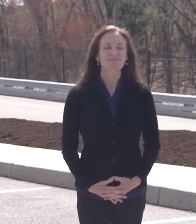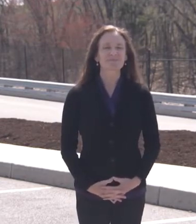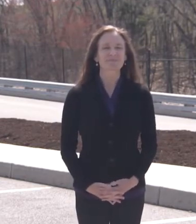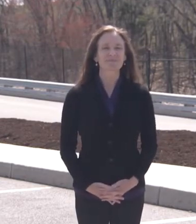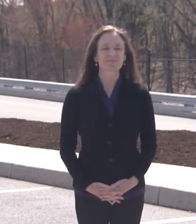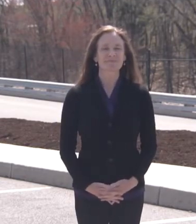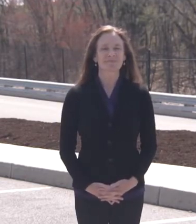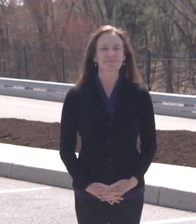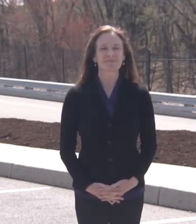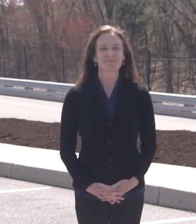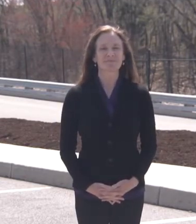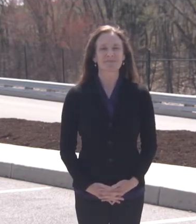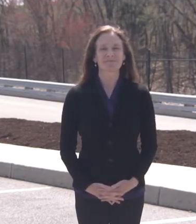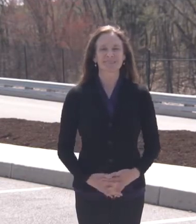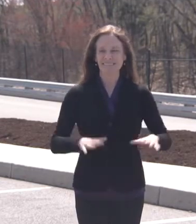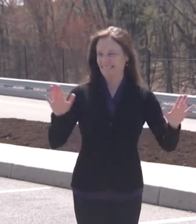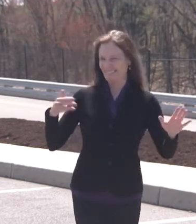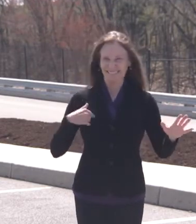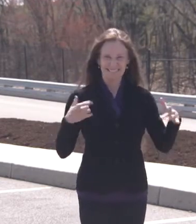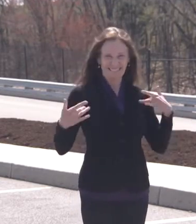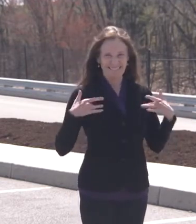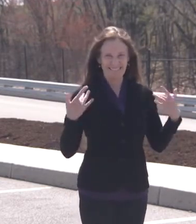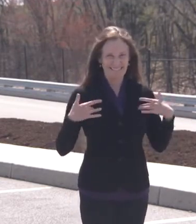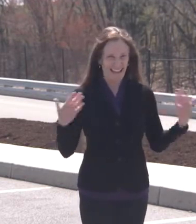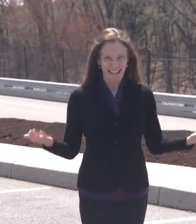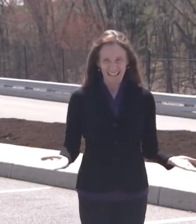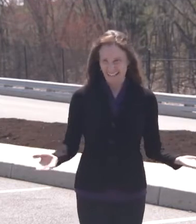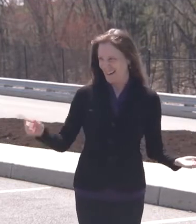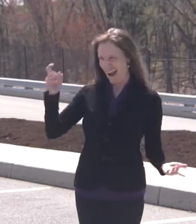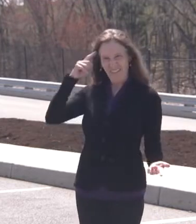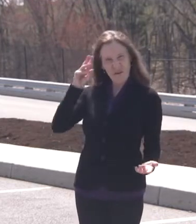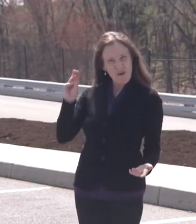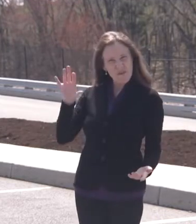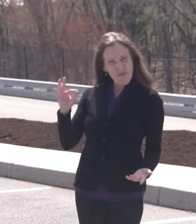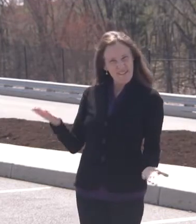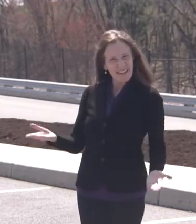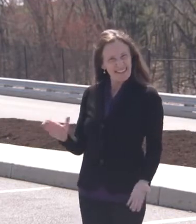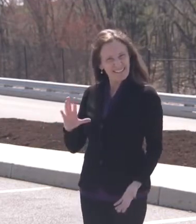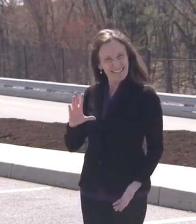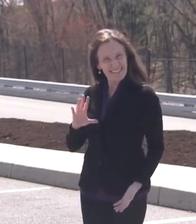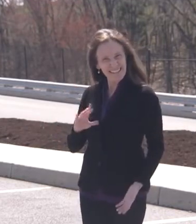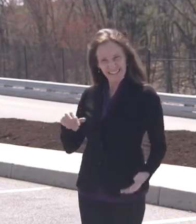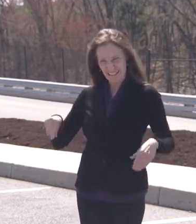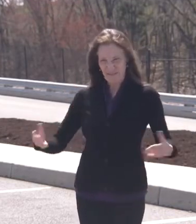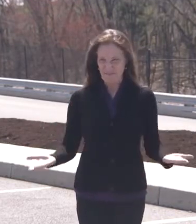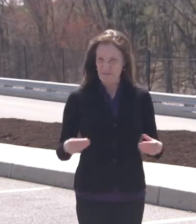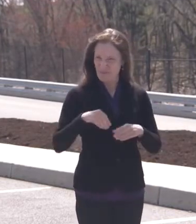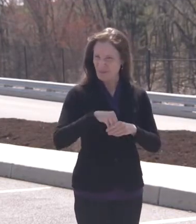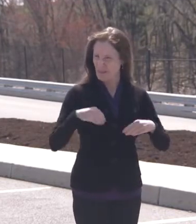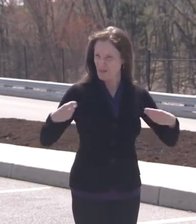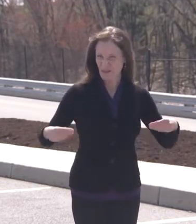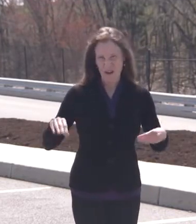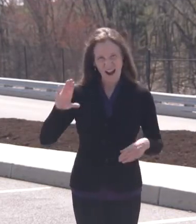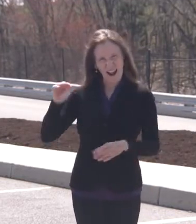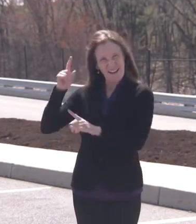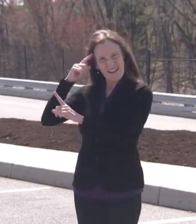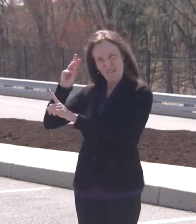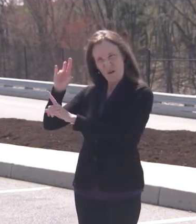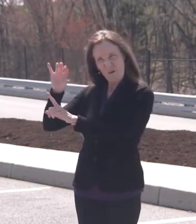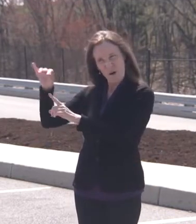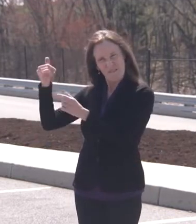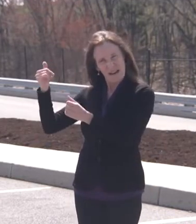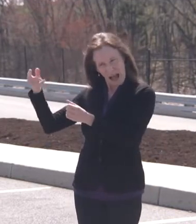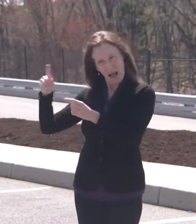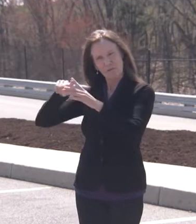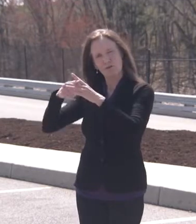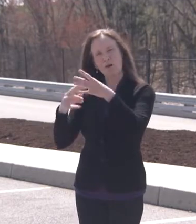So we're extremely pleased to welcome Governor Wolf to our Enola store and truly grateful for his initiative to prioritize supermarket workers for the COVID-19 vaccine.